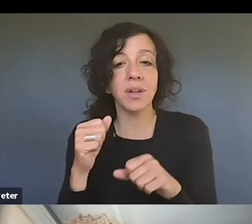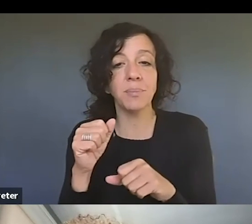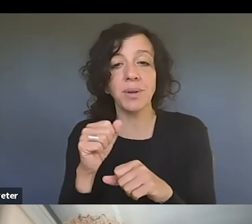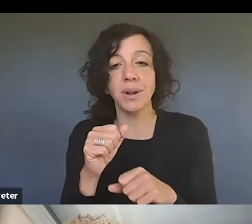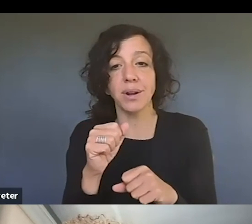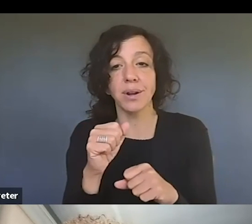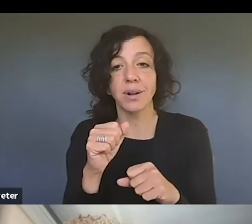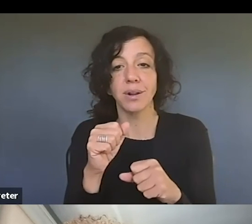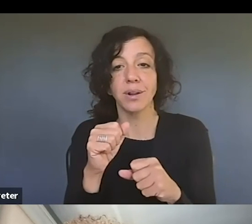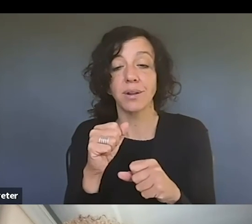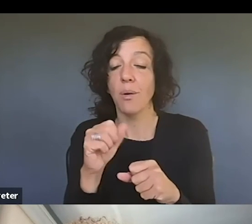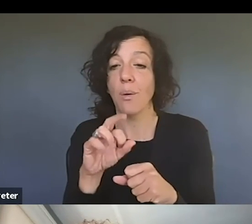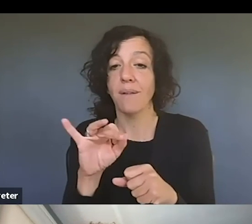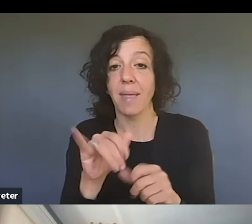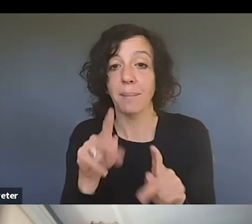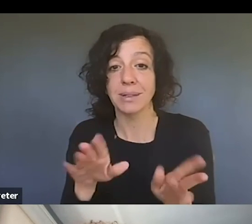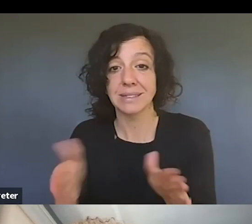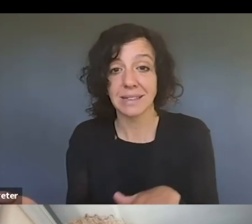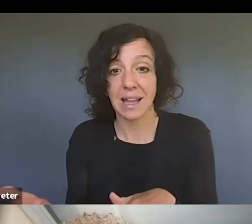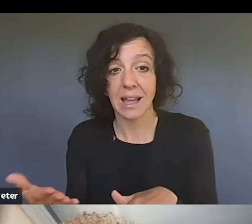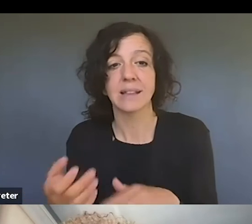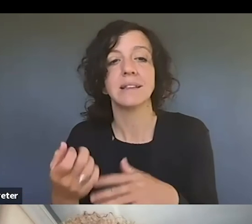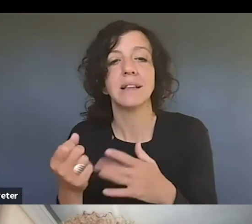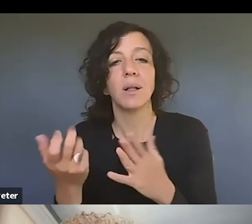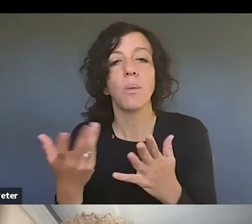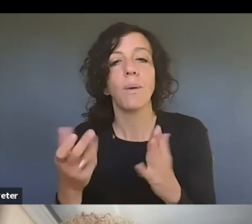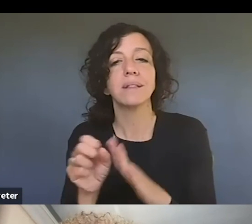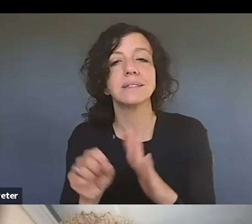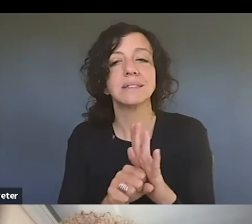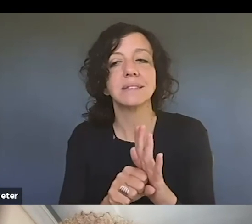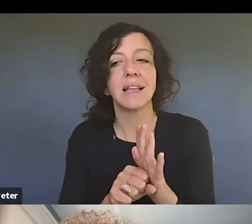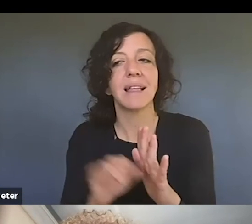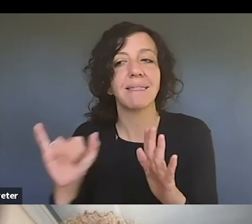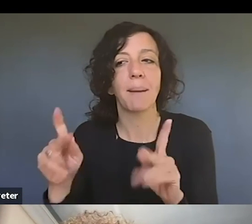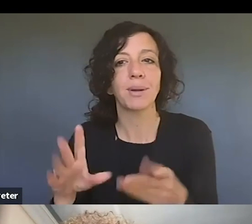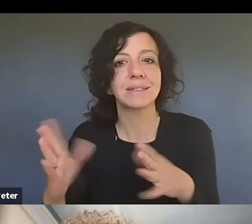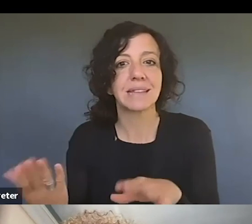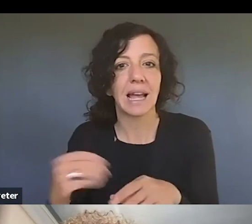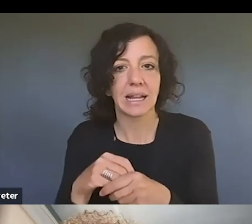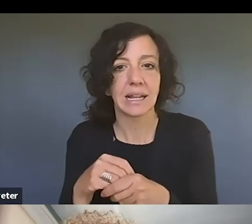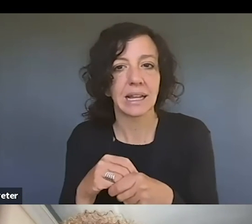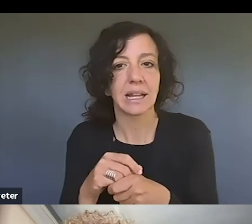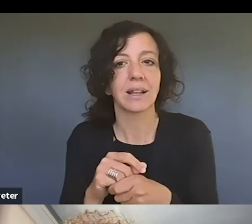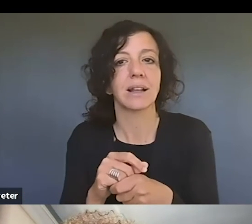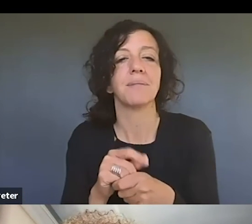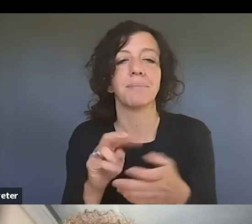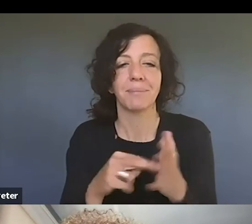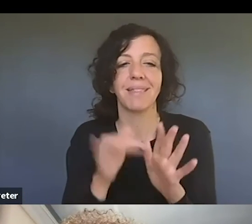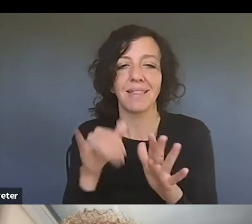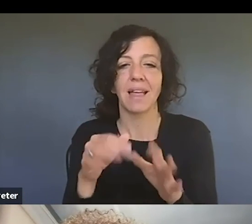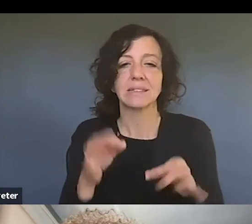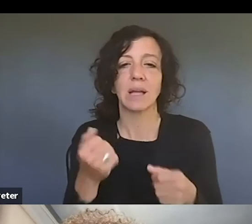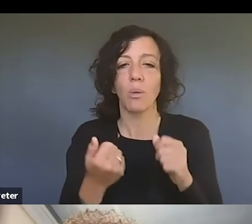who has died, the state in which the person has died um which law will apply